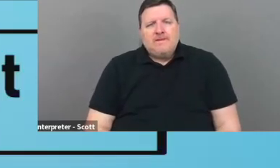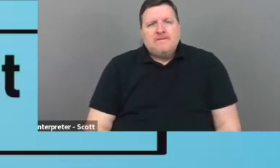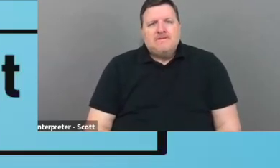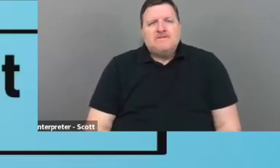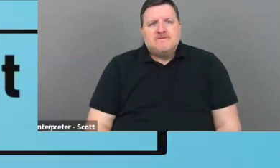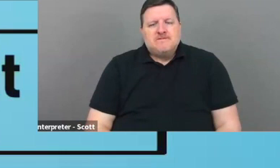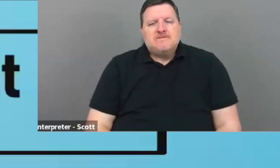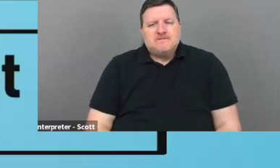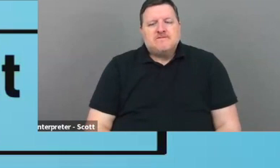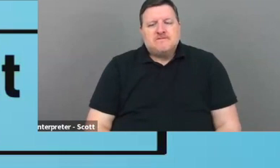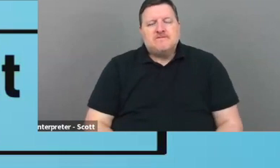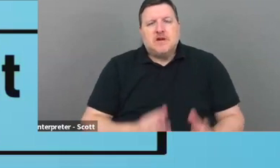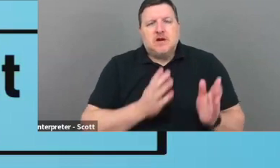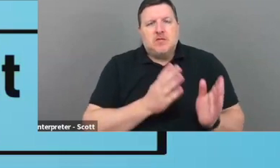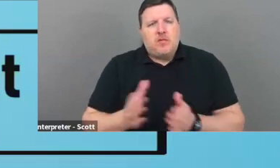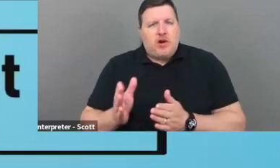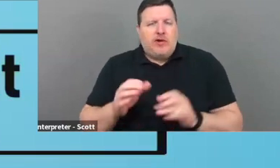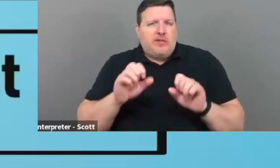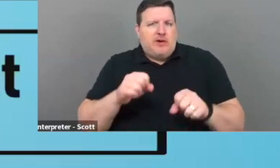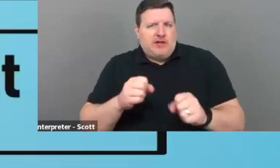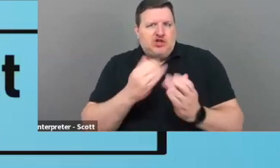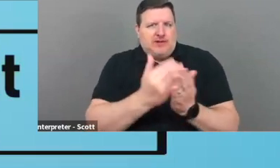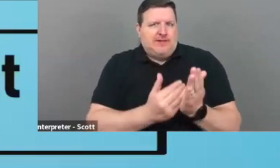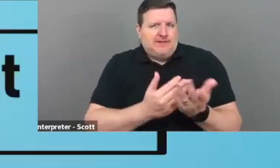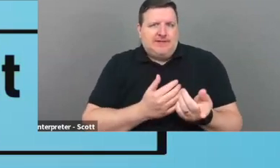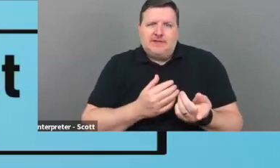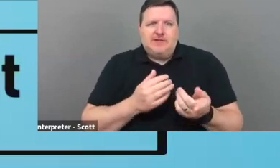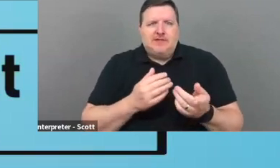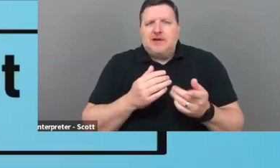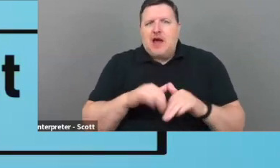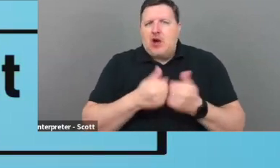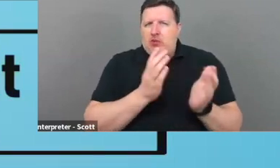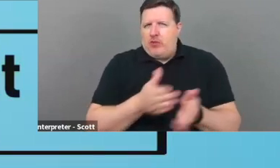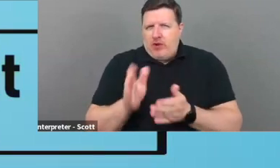Preparing a prospect list. How do you prepare a prospect list?